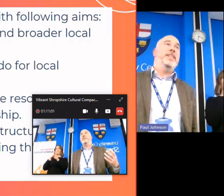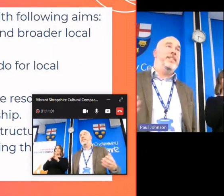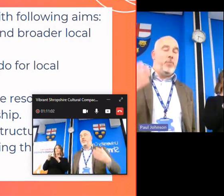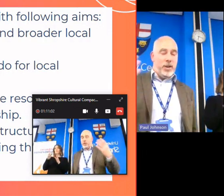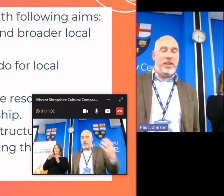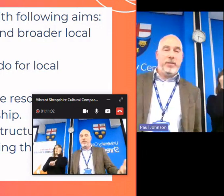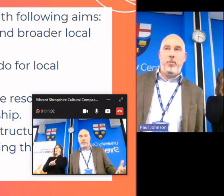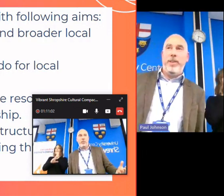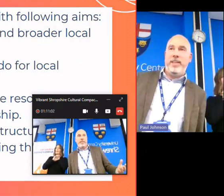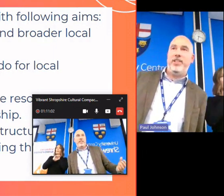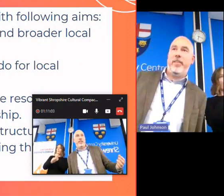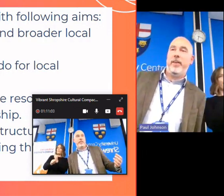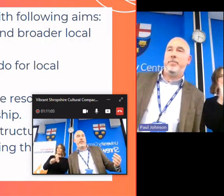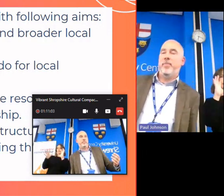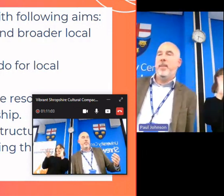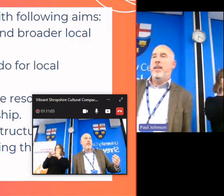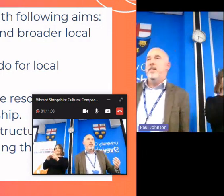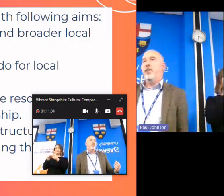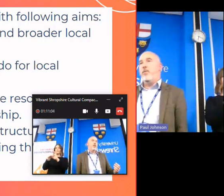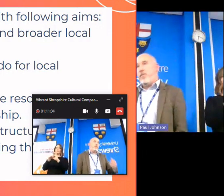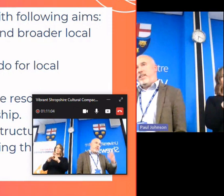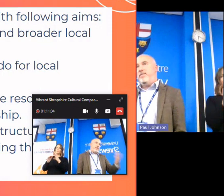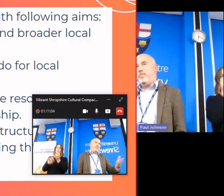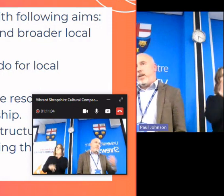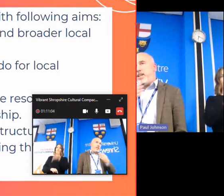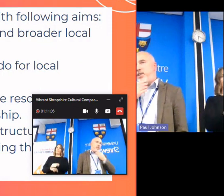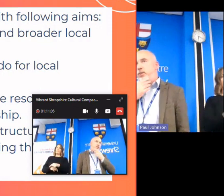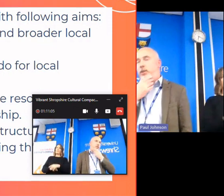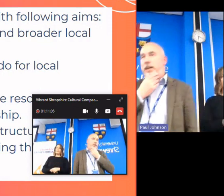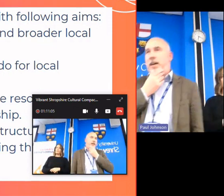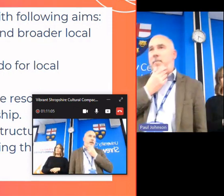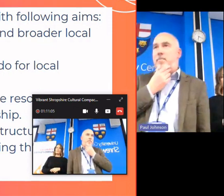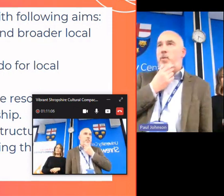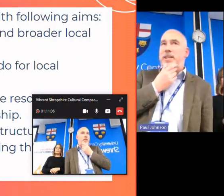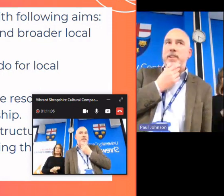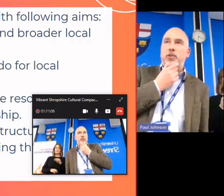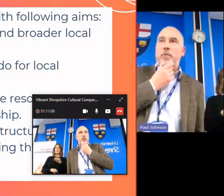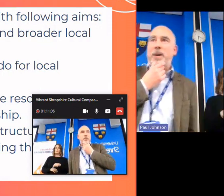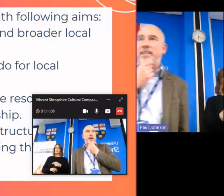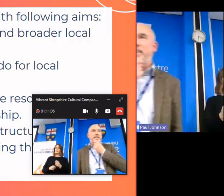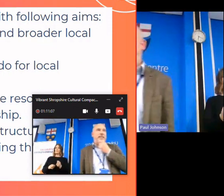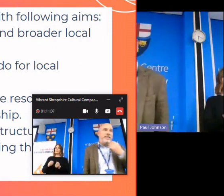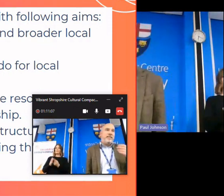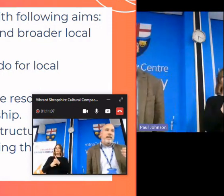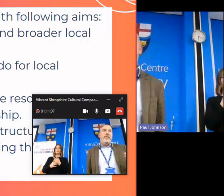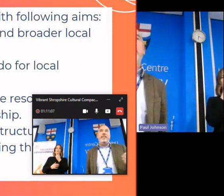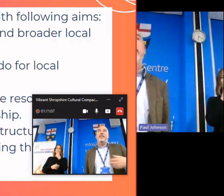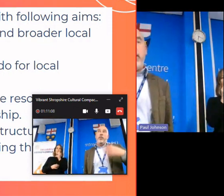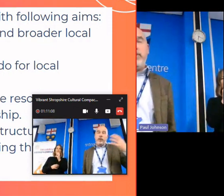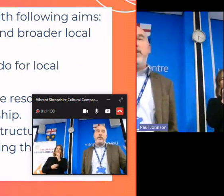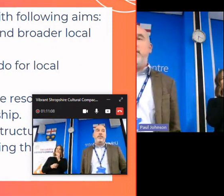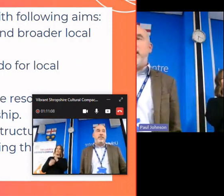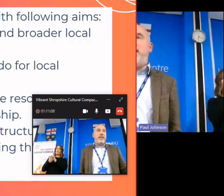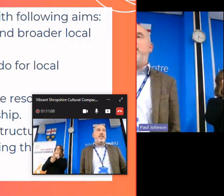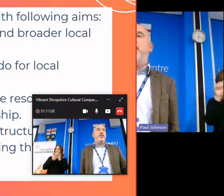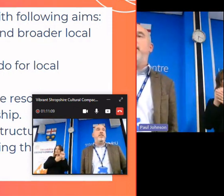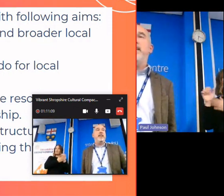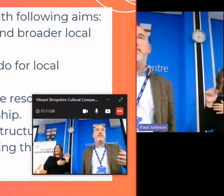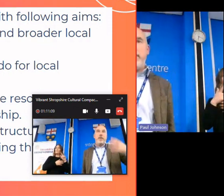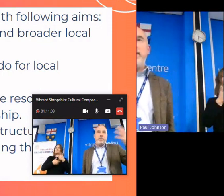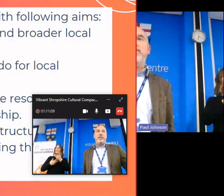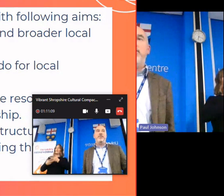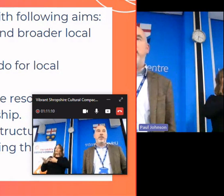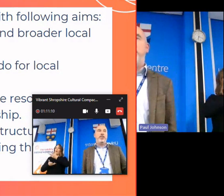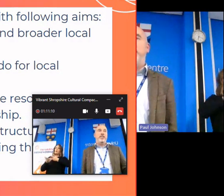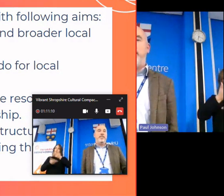things we are committed to working with each other so for these initial um 20 cultural compacts they they did a call of consultation